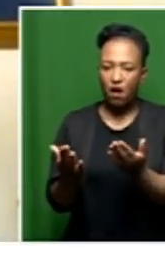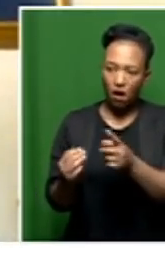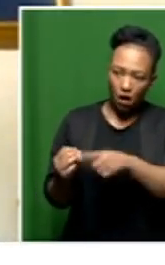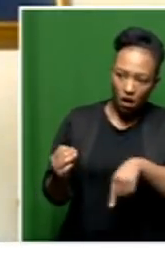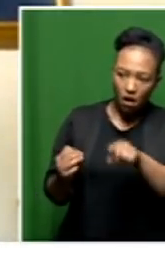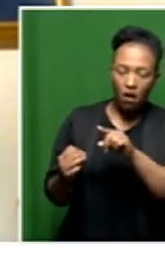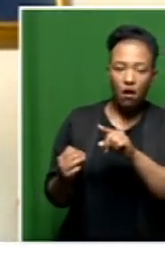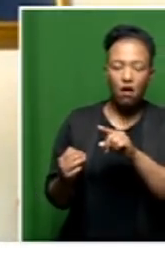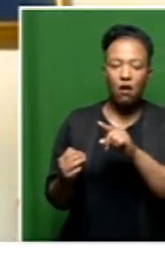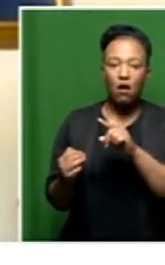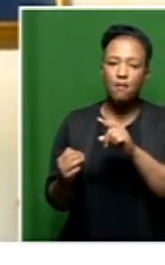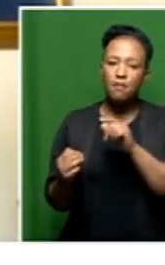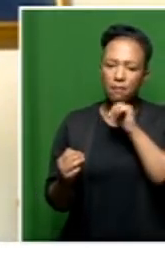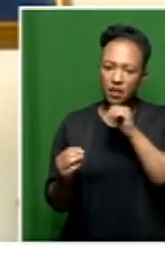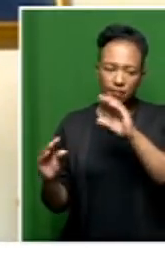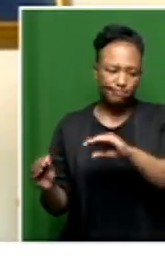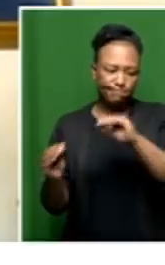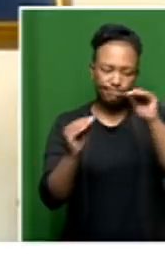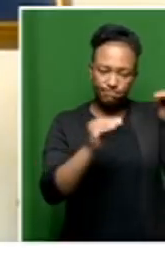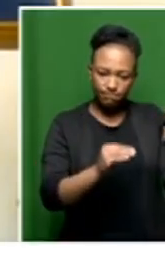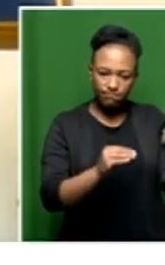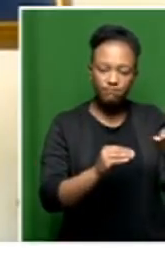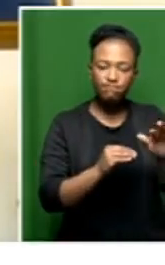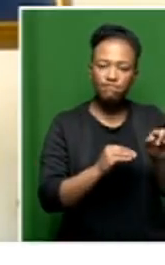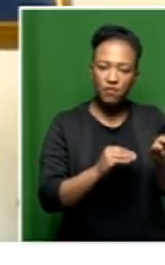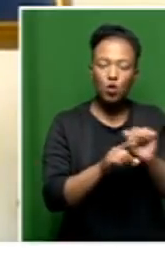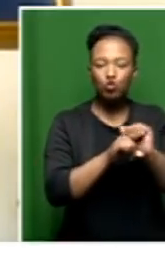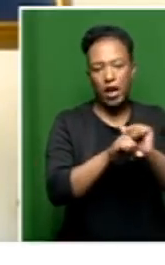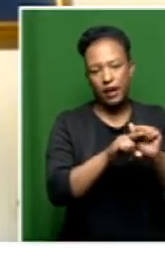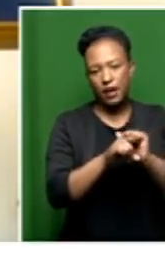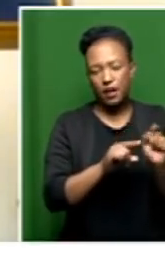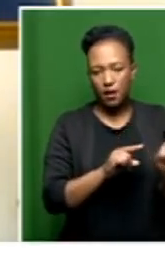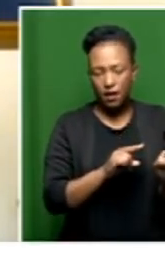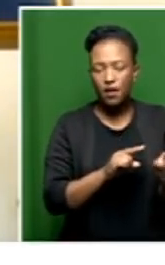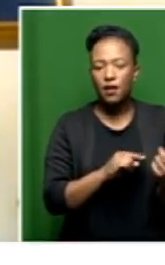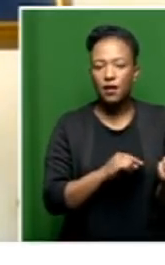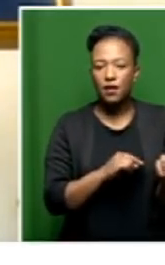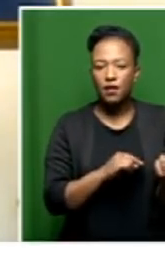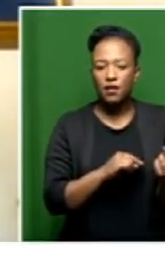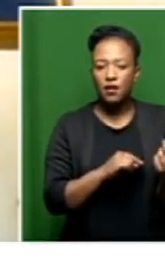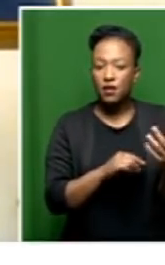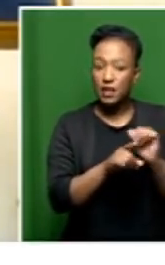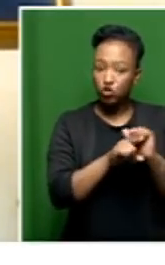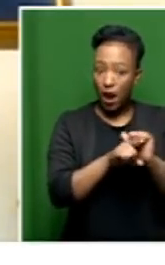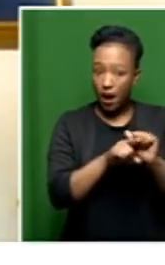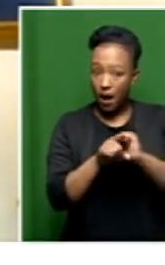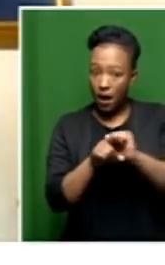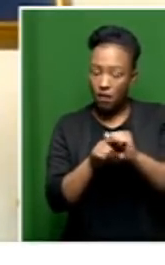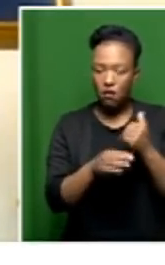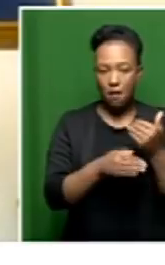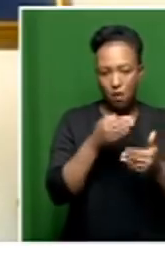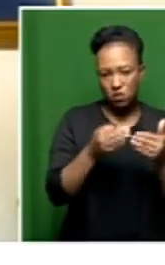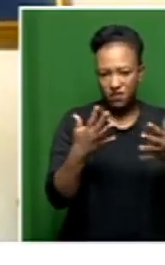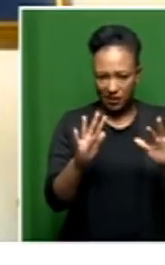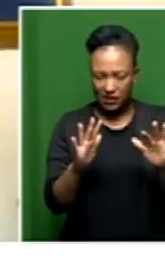So, I said, let me take them there and then at least give them training. So, they then started a training process